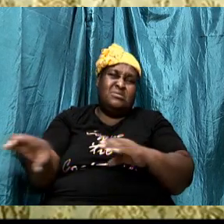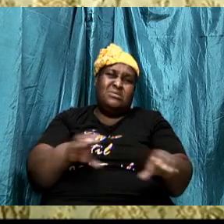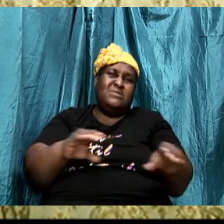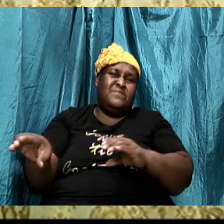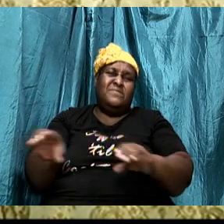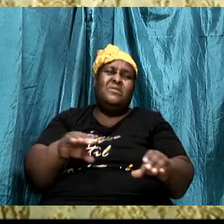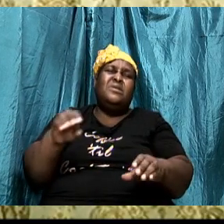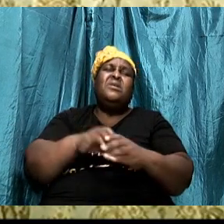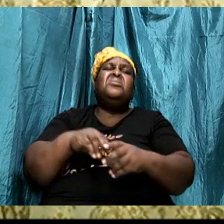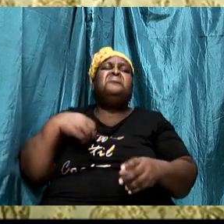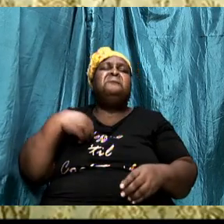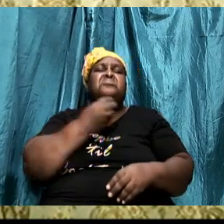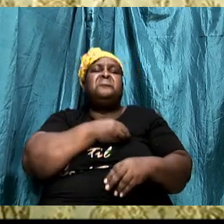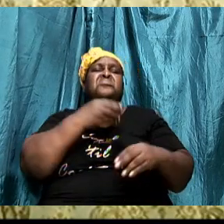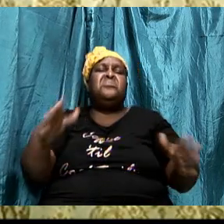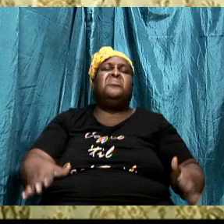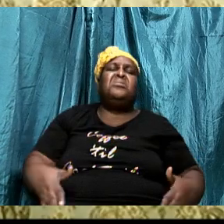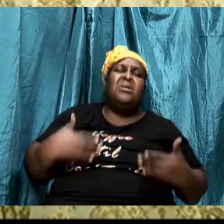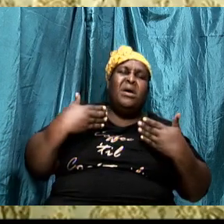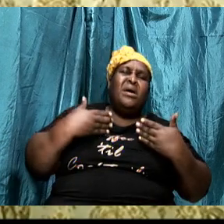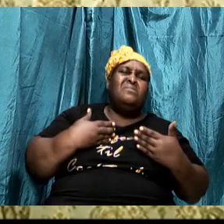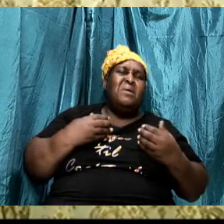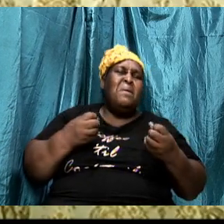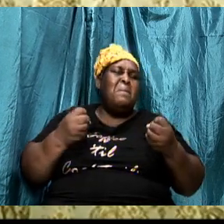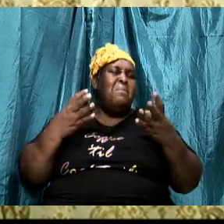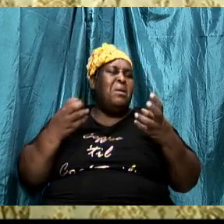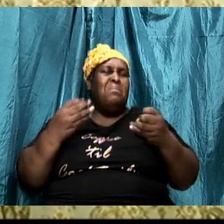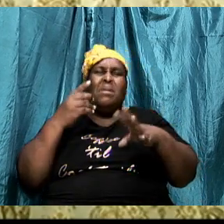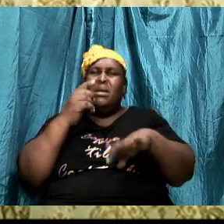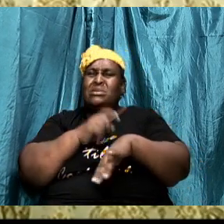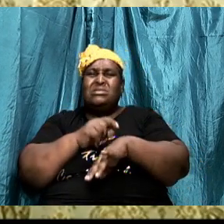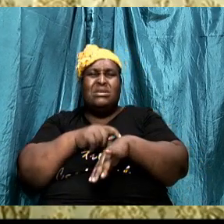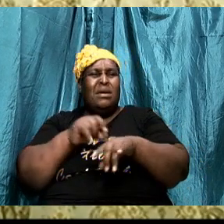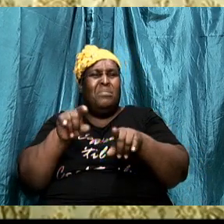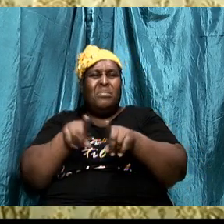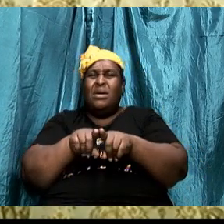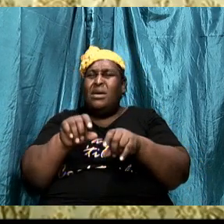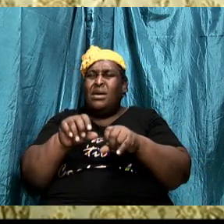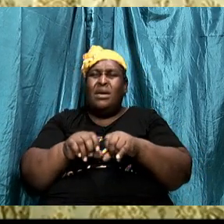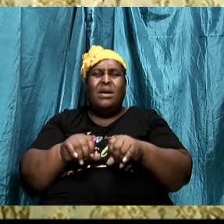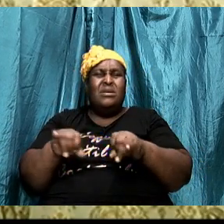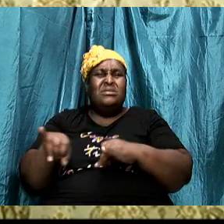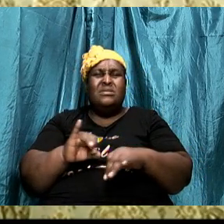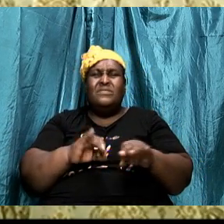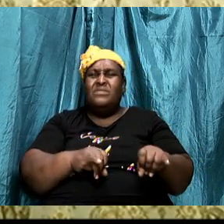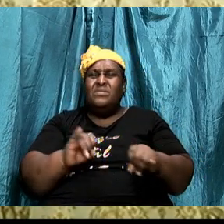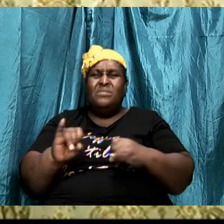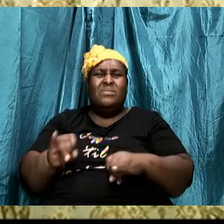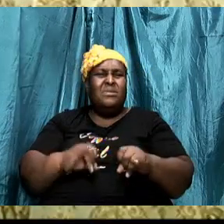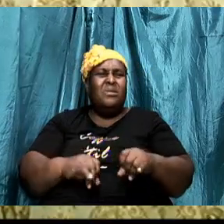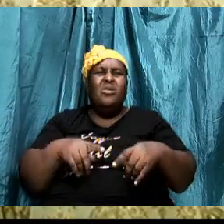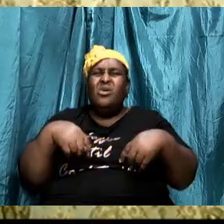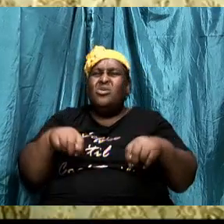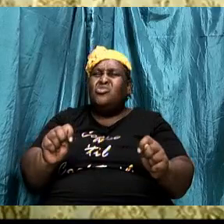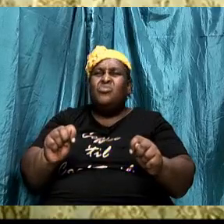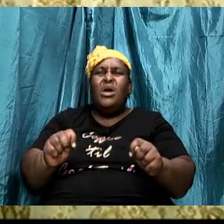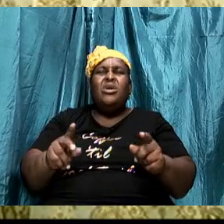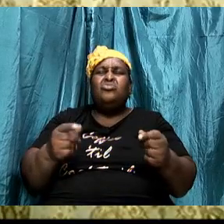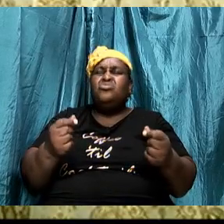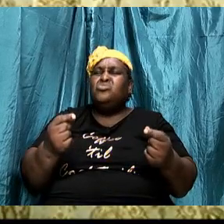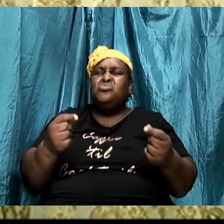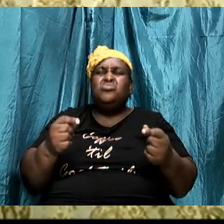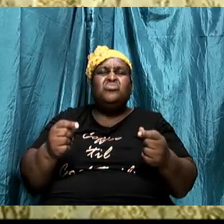often as individuals, we try to run with the thing. We try to do